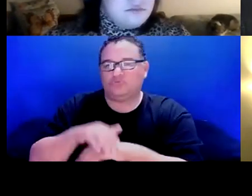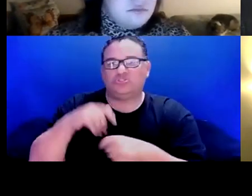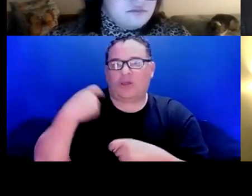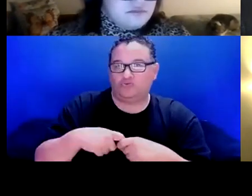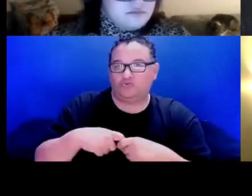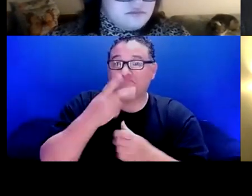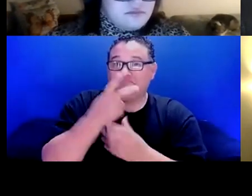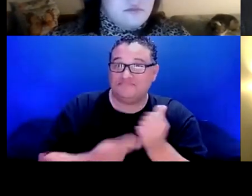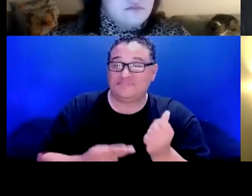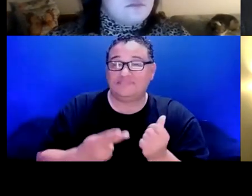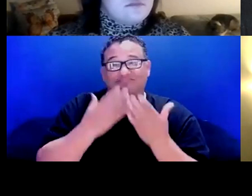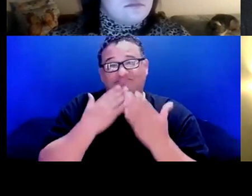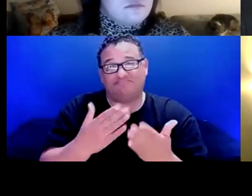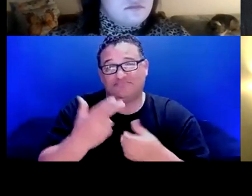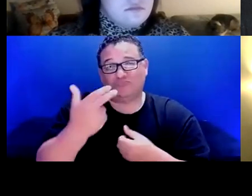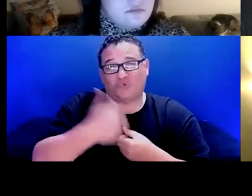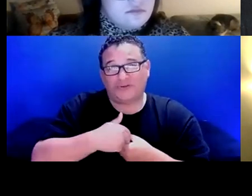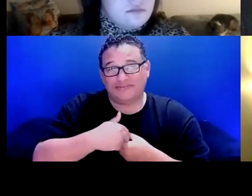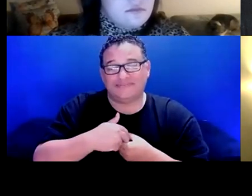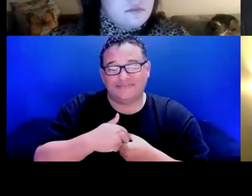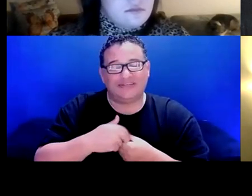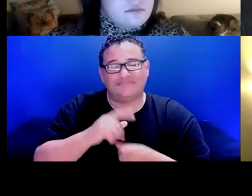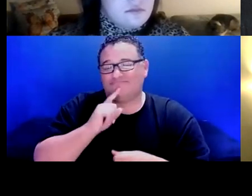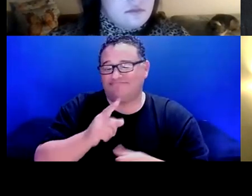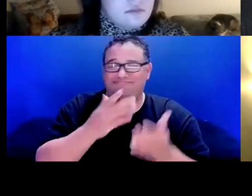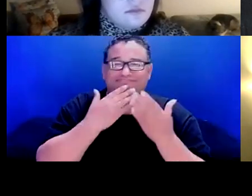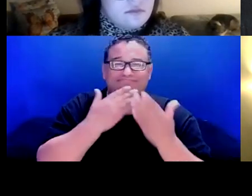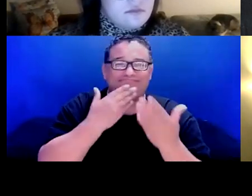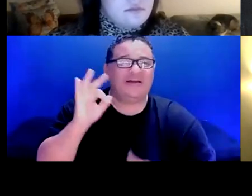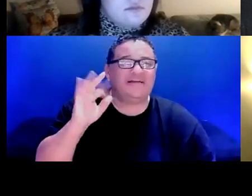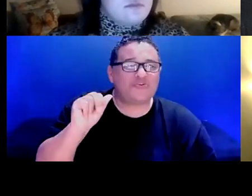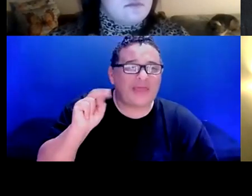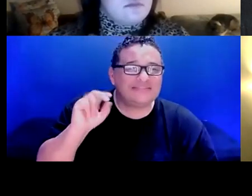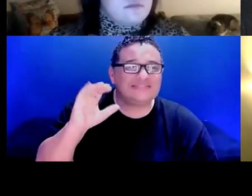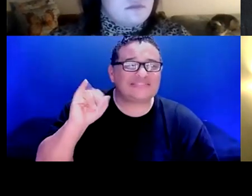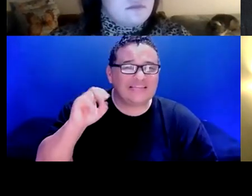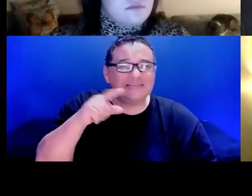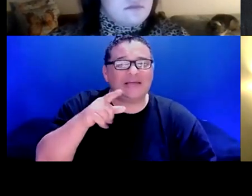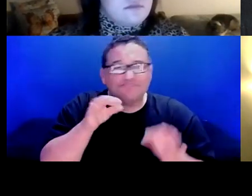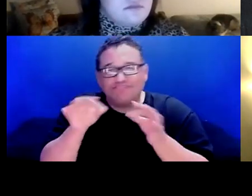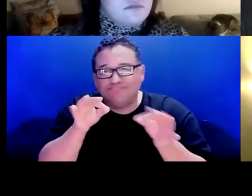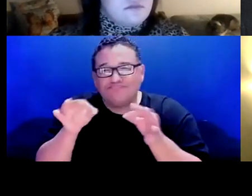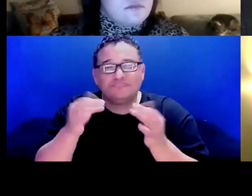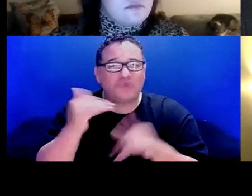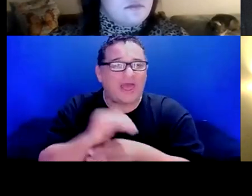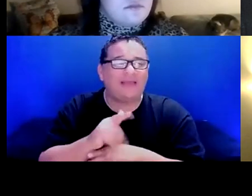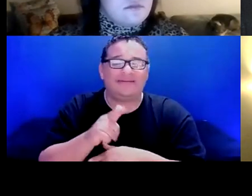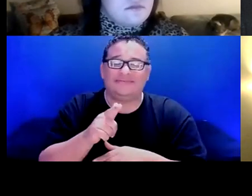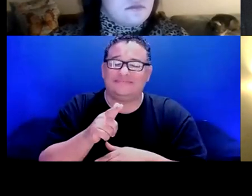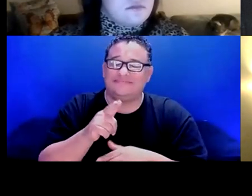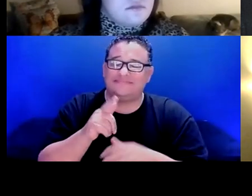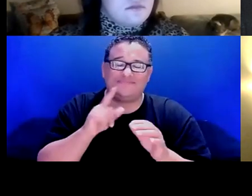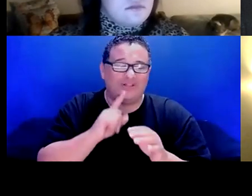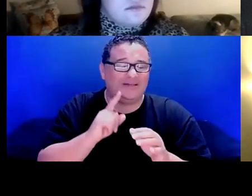everyone joining us and we really appreciate Francine and your contributions tonight. You made this program and we really,